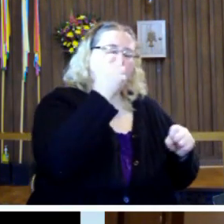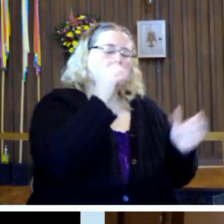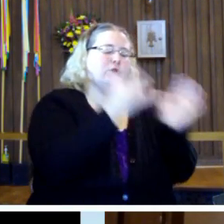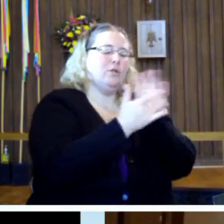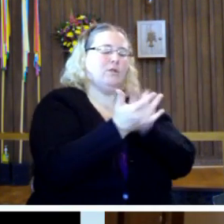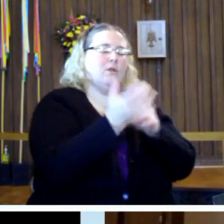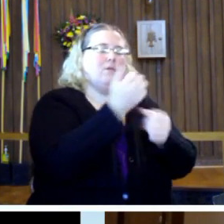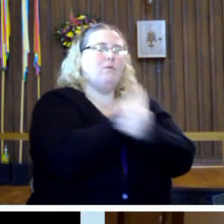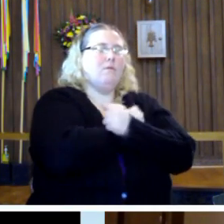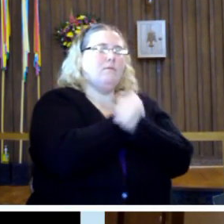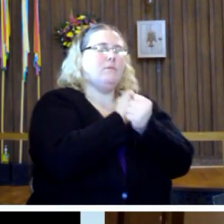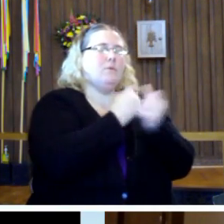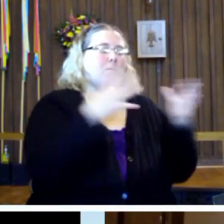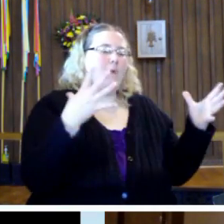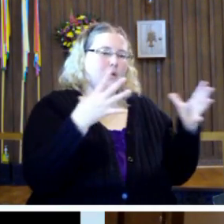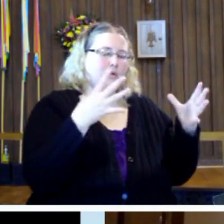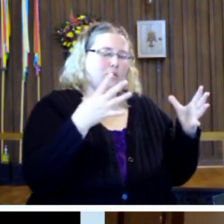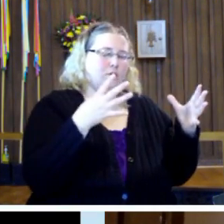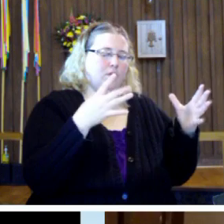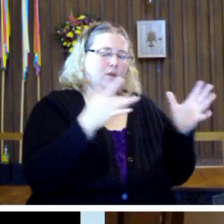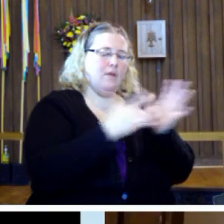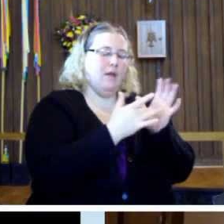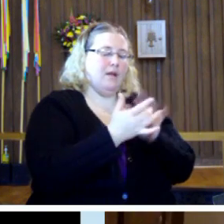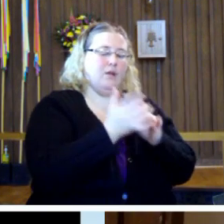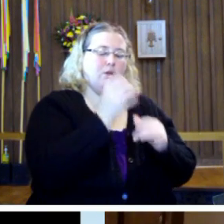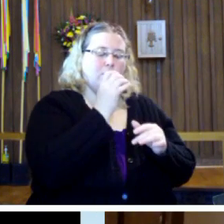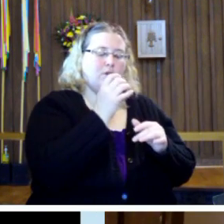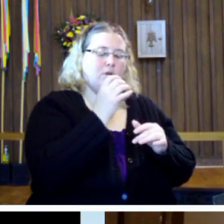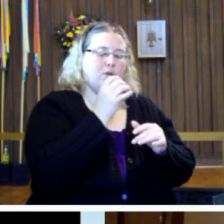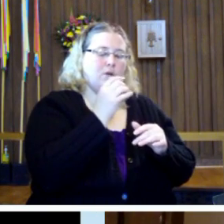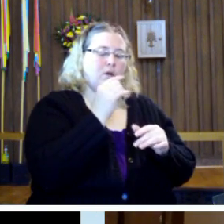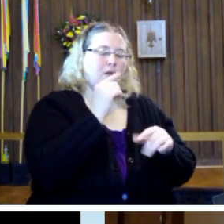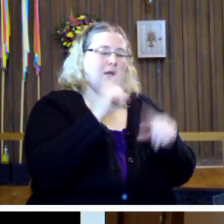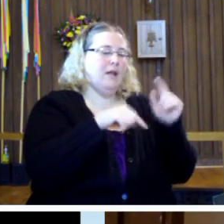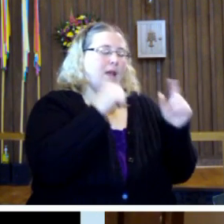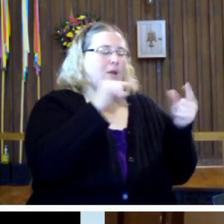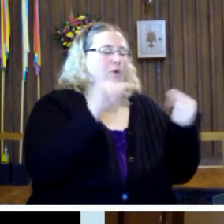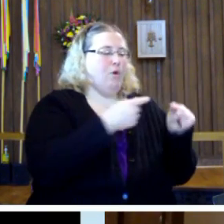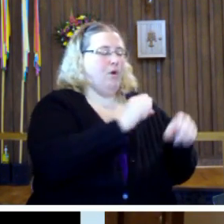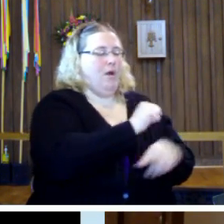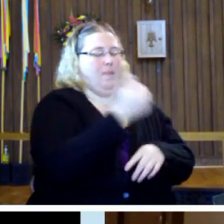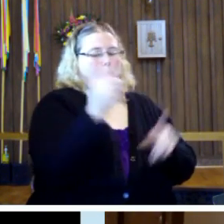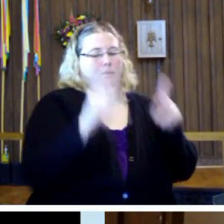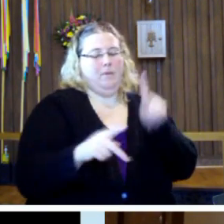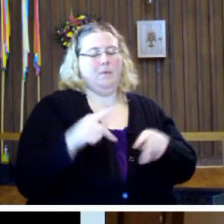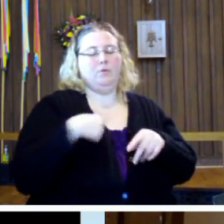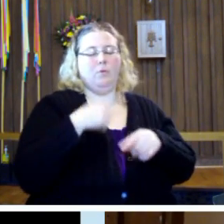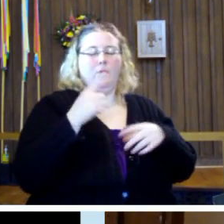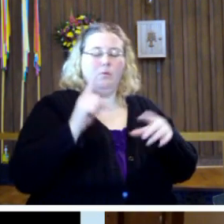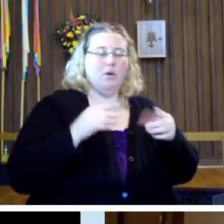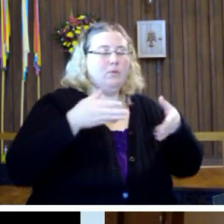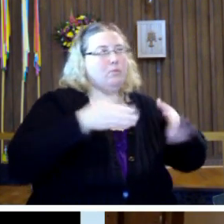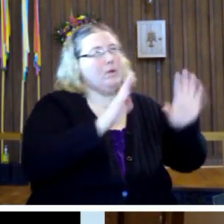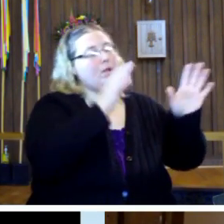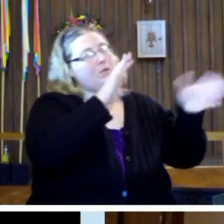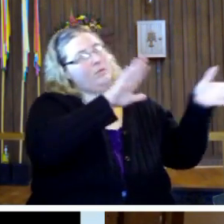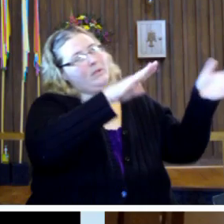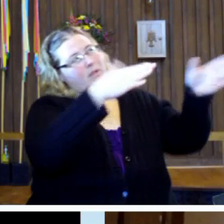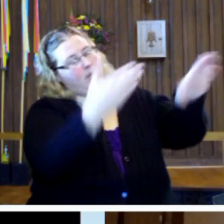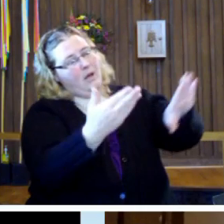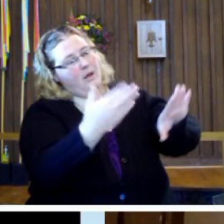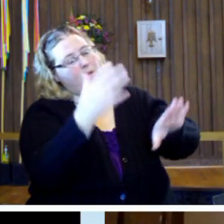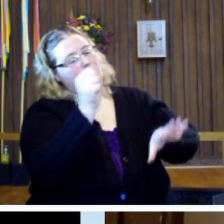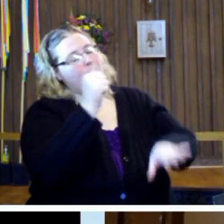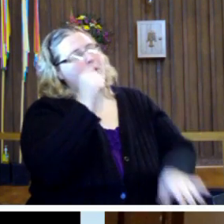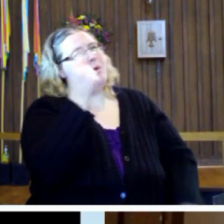that he couldn't bear to hurt any of those around him. So he went willingly to his death because he